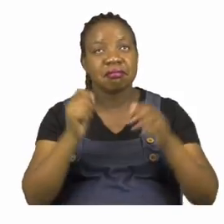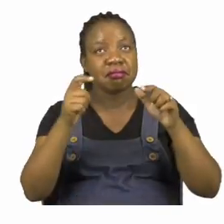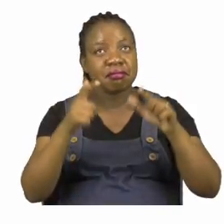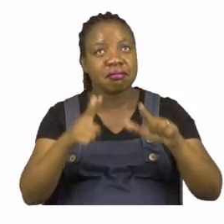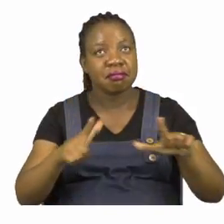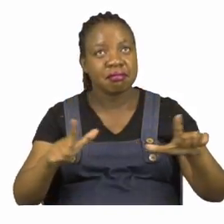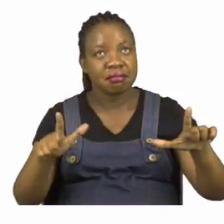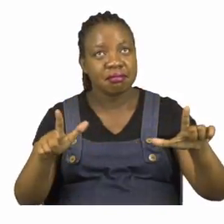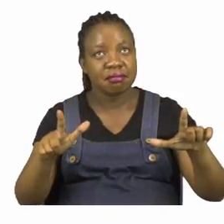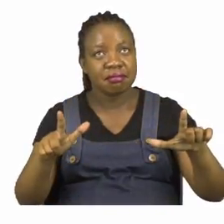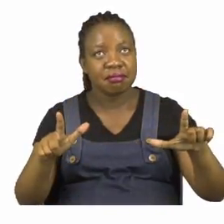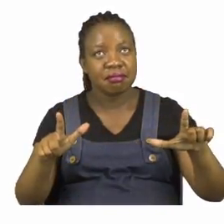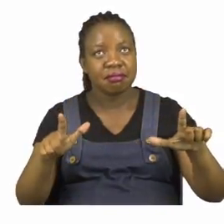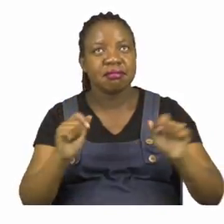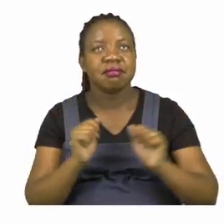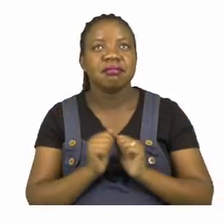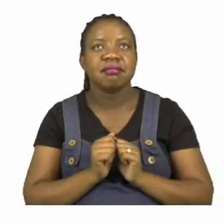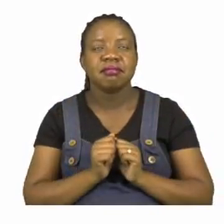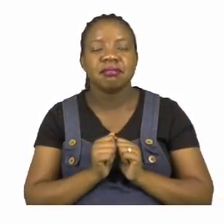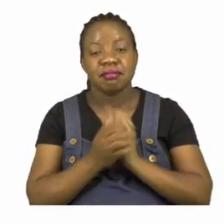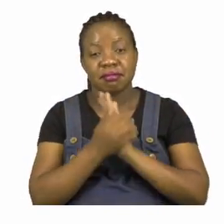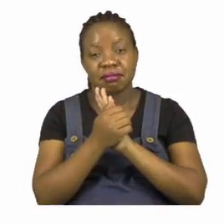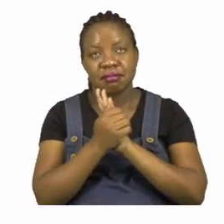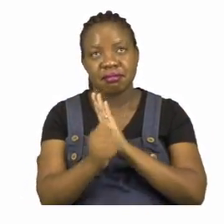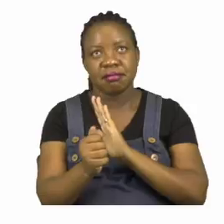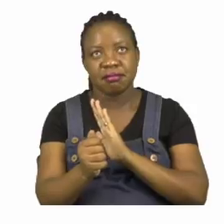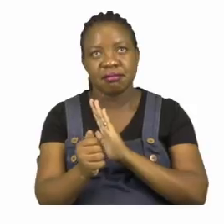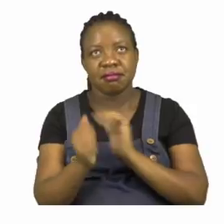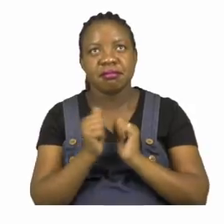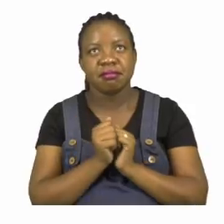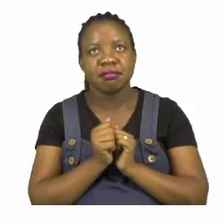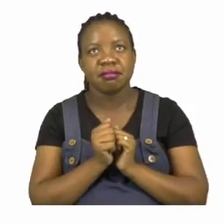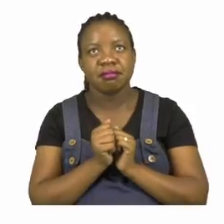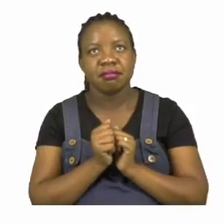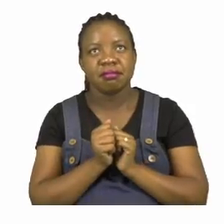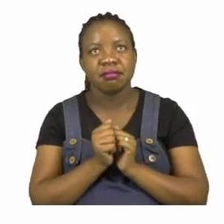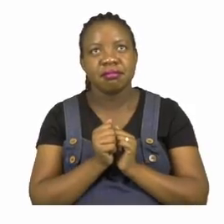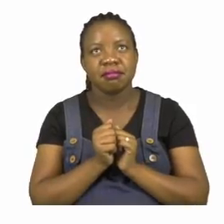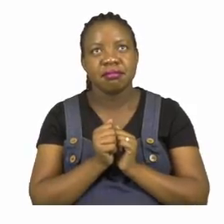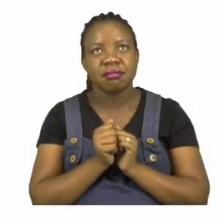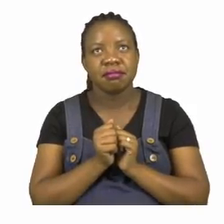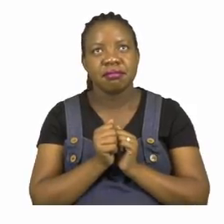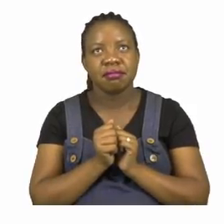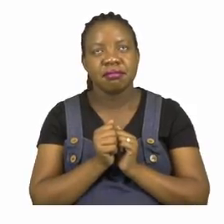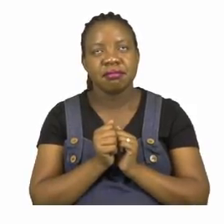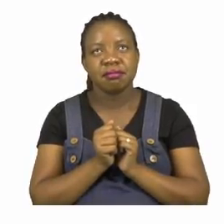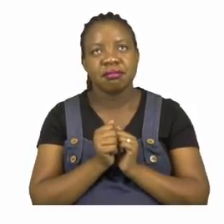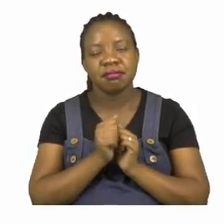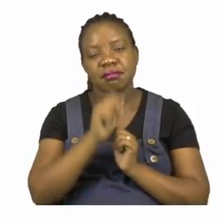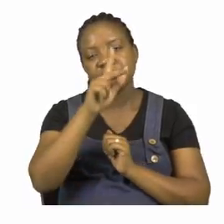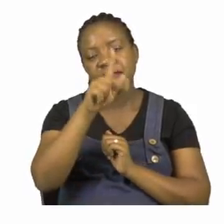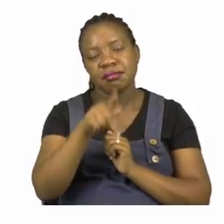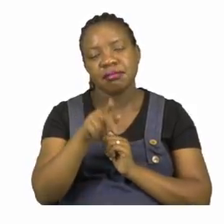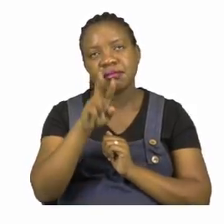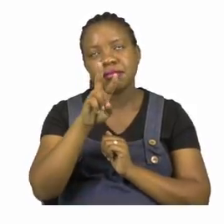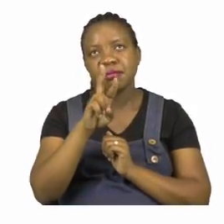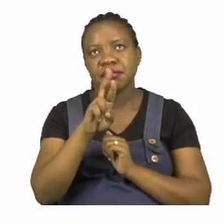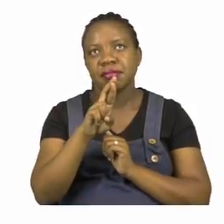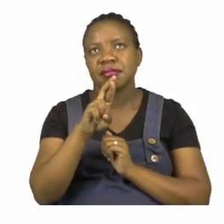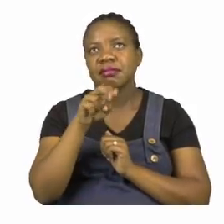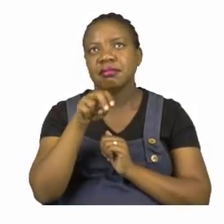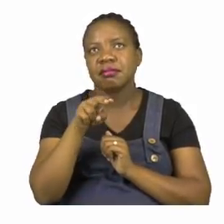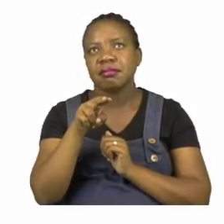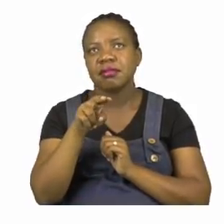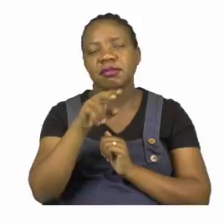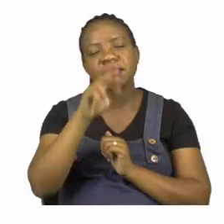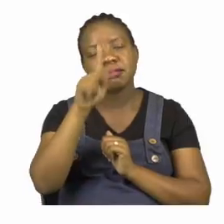skills. Today we will be talking about regular and irregular plurals. Now there are some